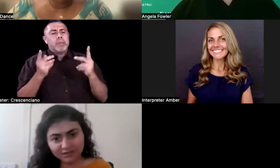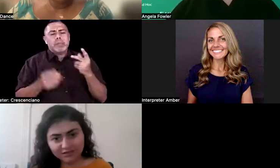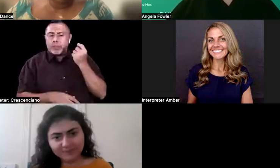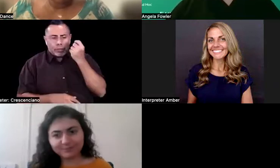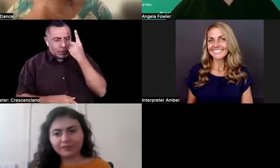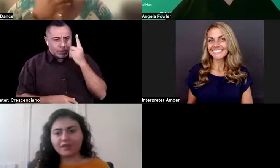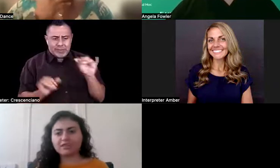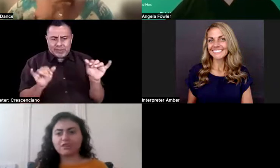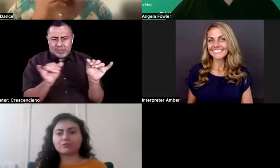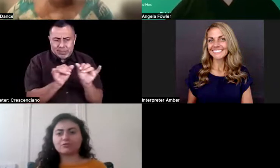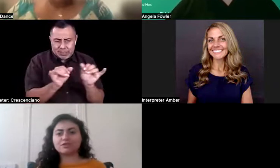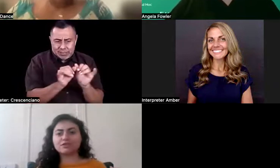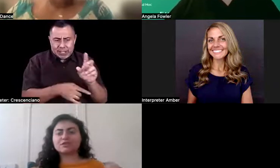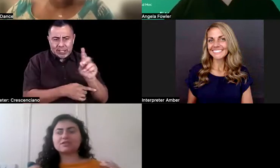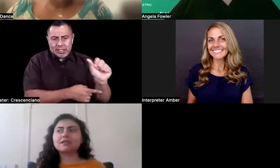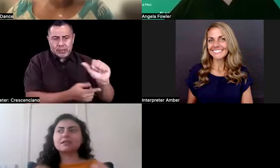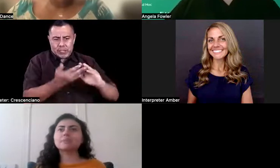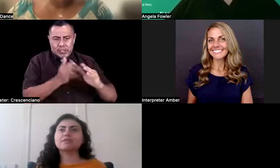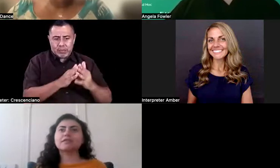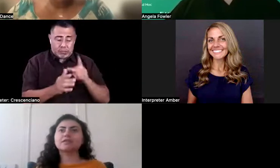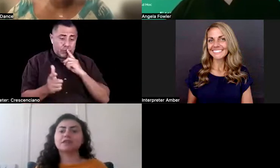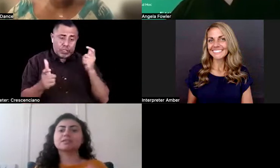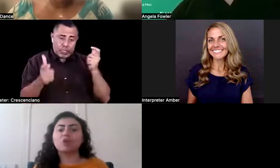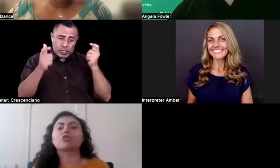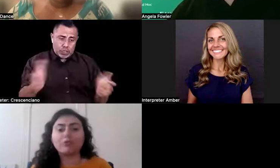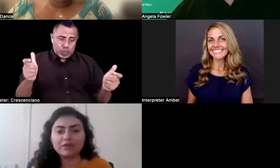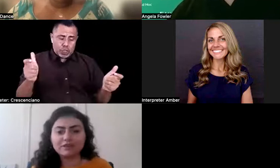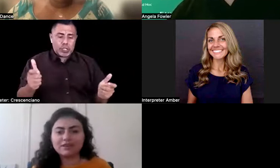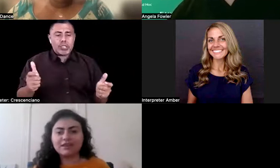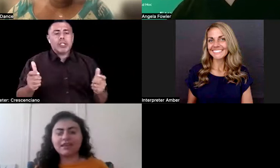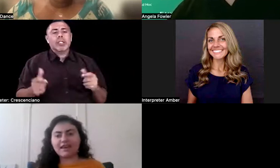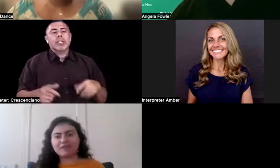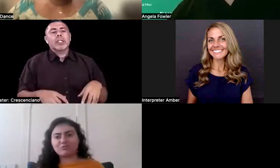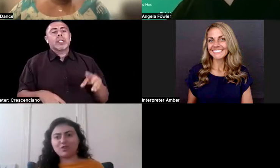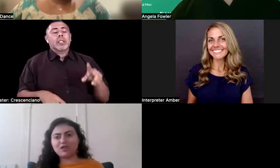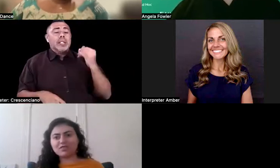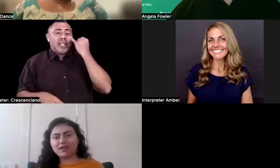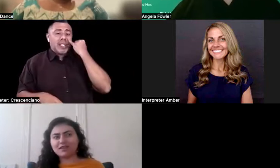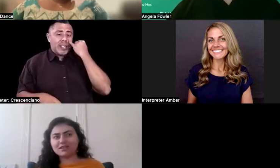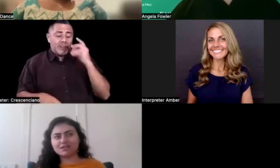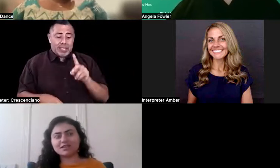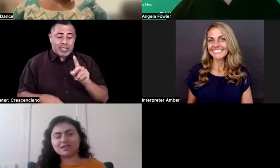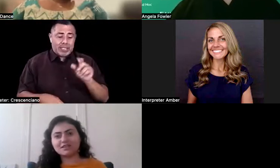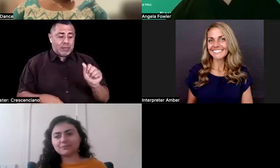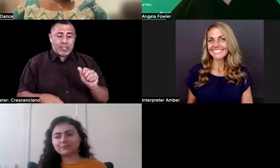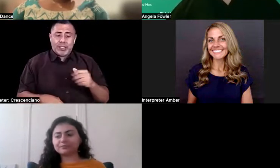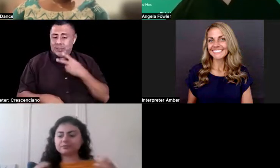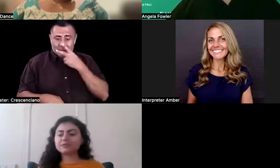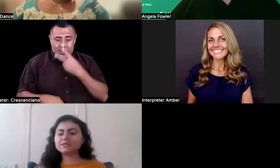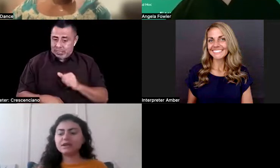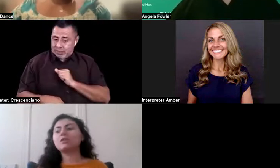is. They don't see themselves as part of it. And when they see